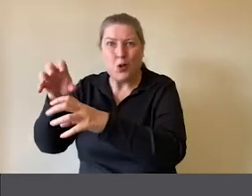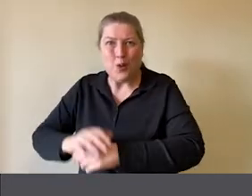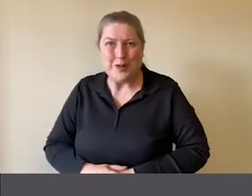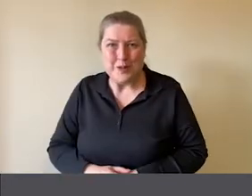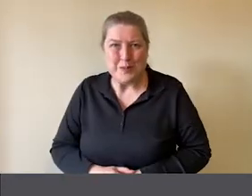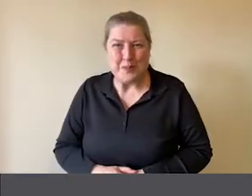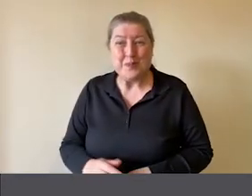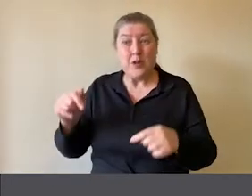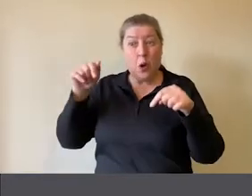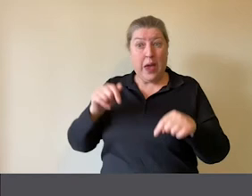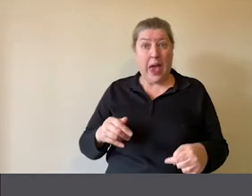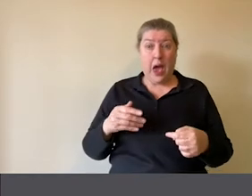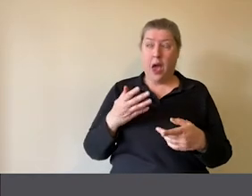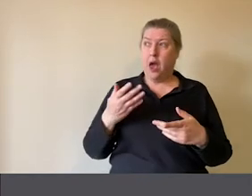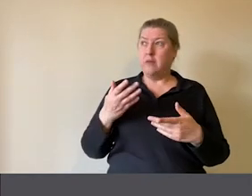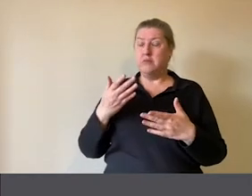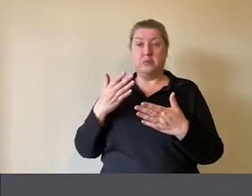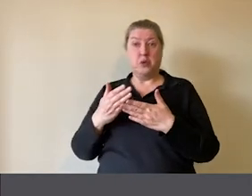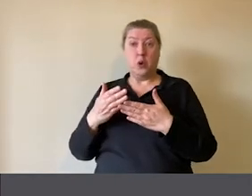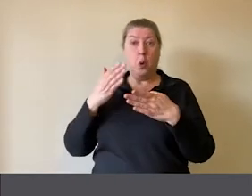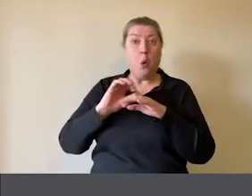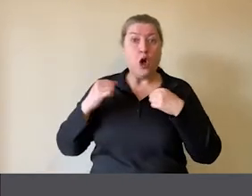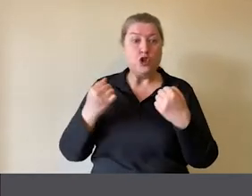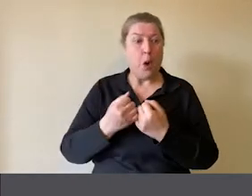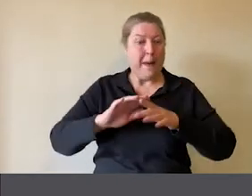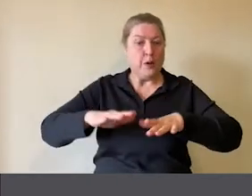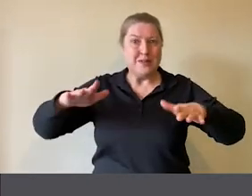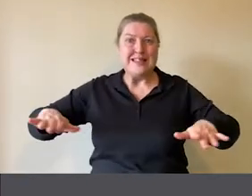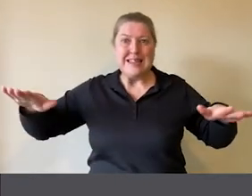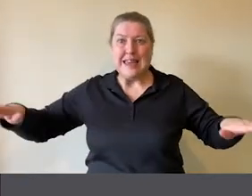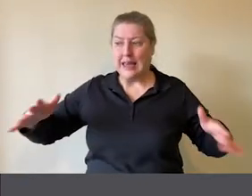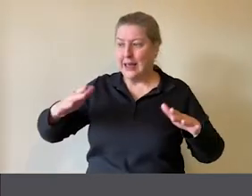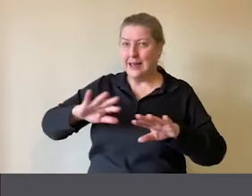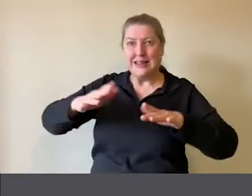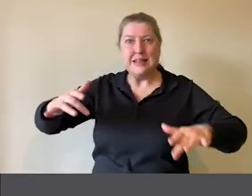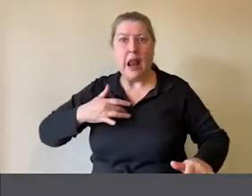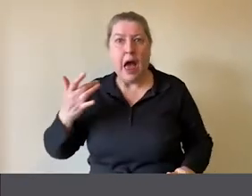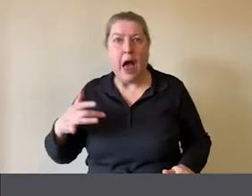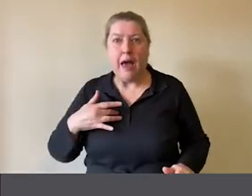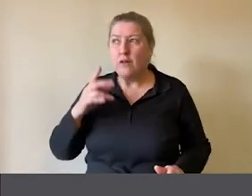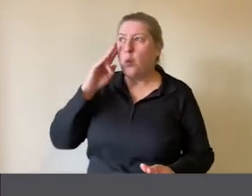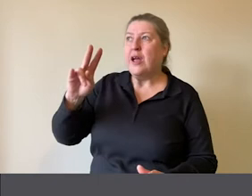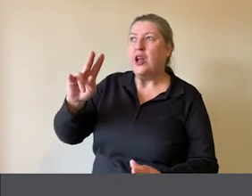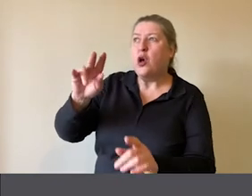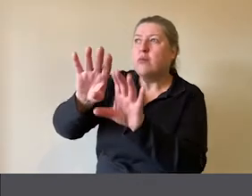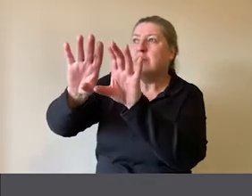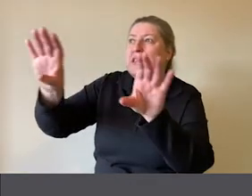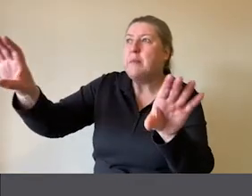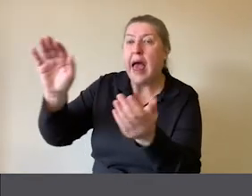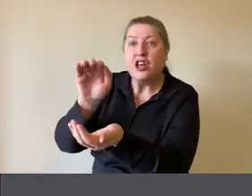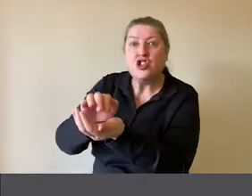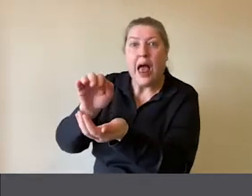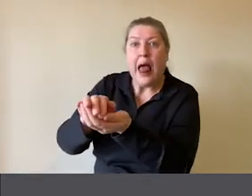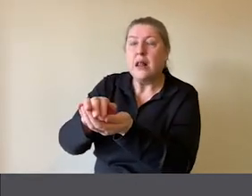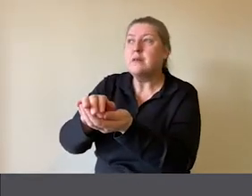all about the seaside, about sea life. We could look at the shells on display. We could get out